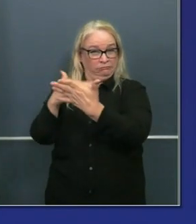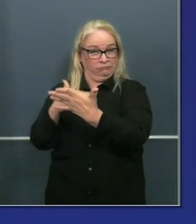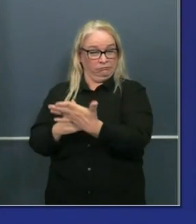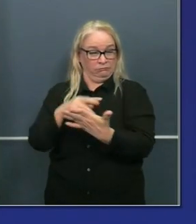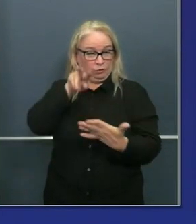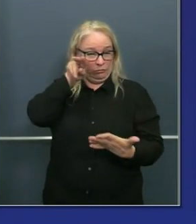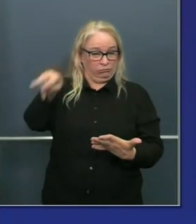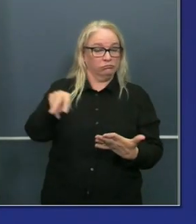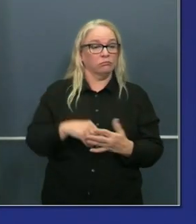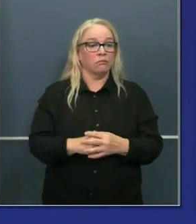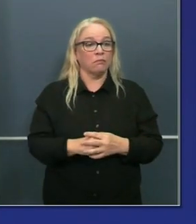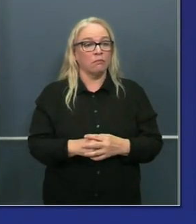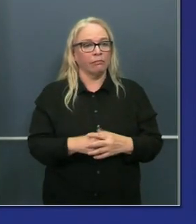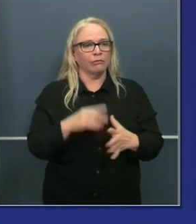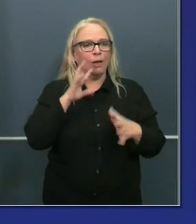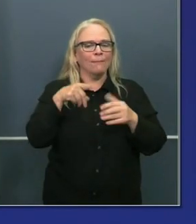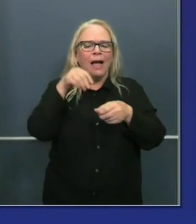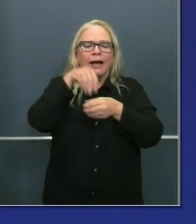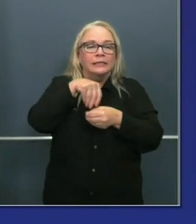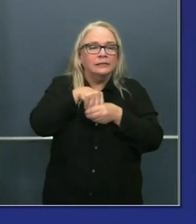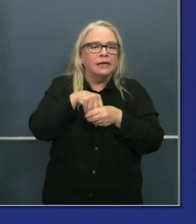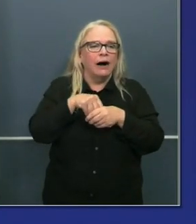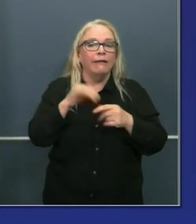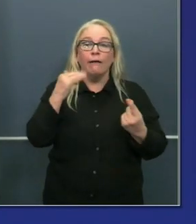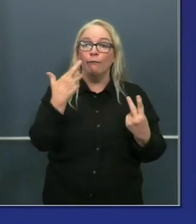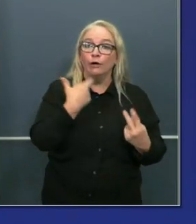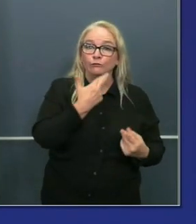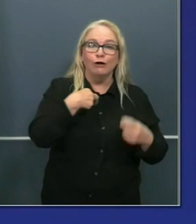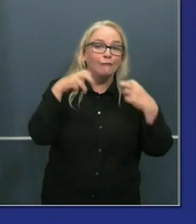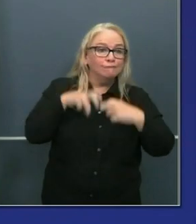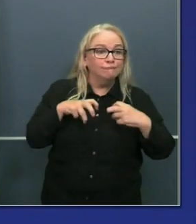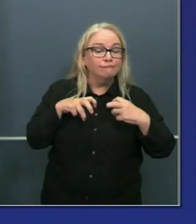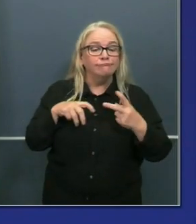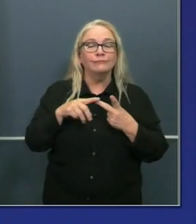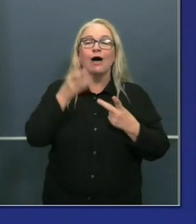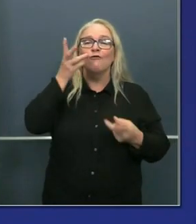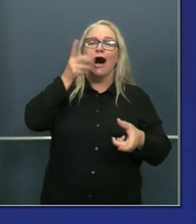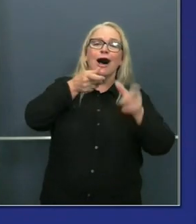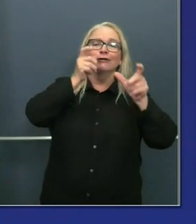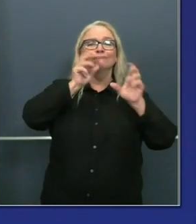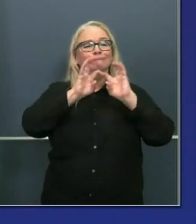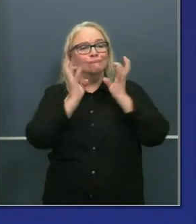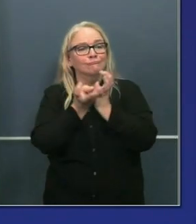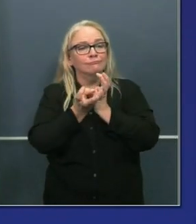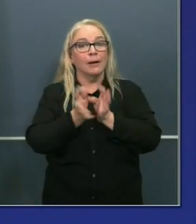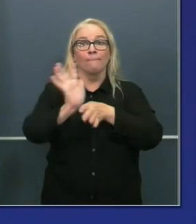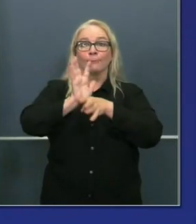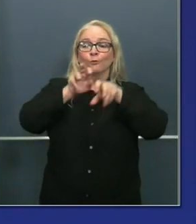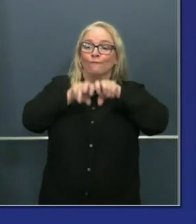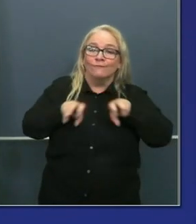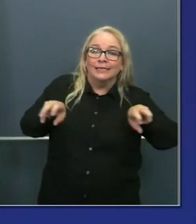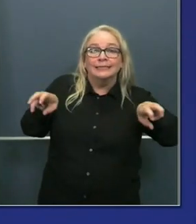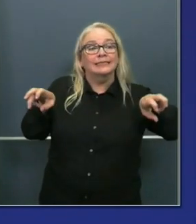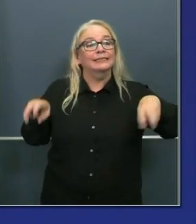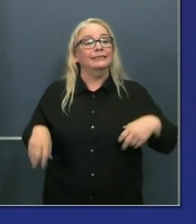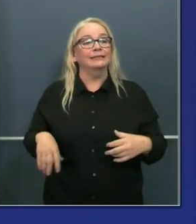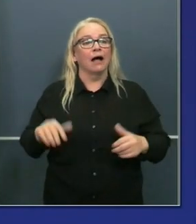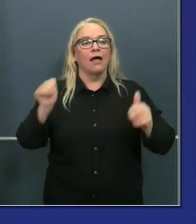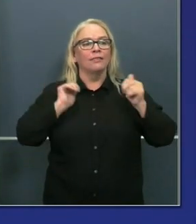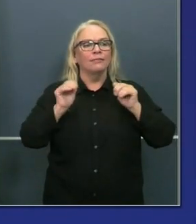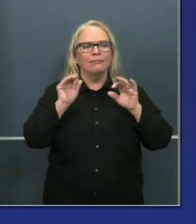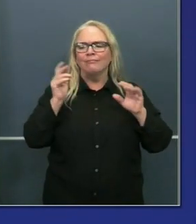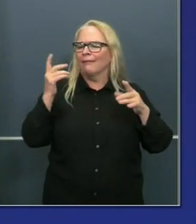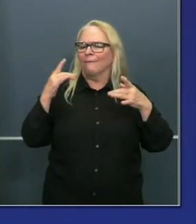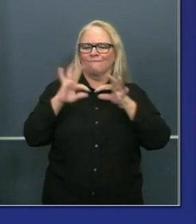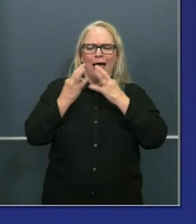indoor operations in restaurants, wineries, and tasting rooms, movie theaters, family entertainment, broadly defined